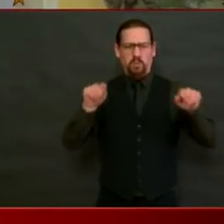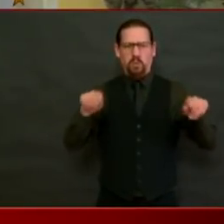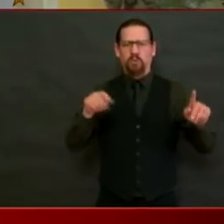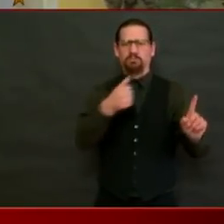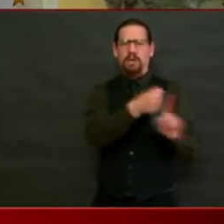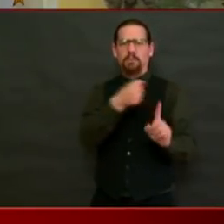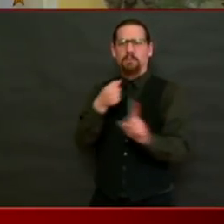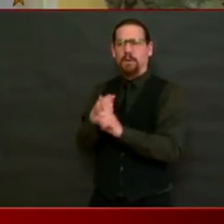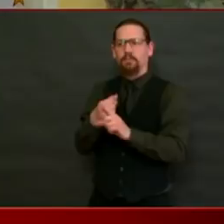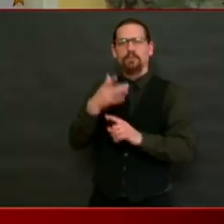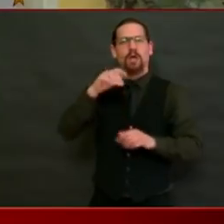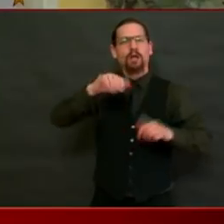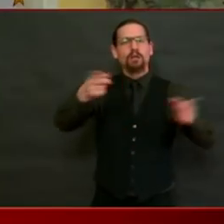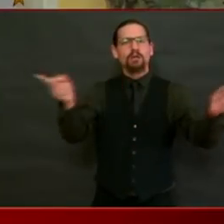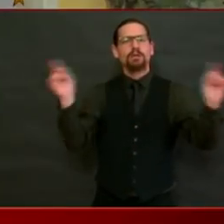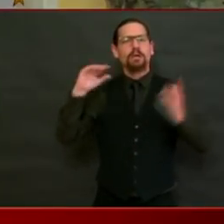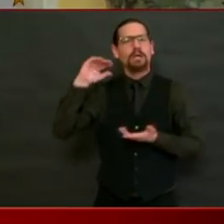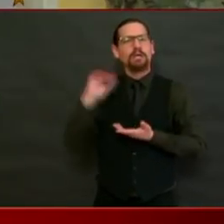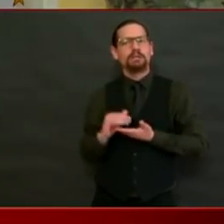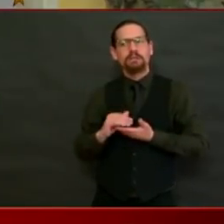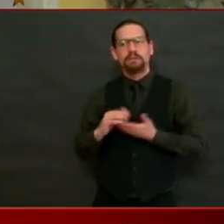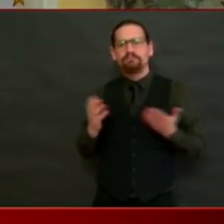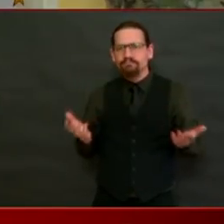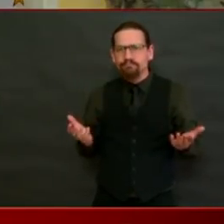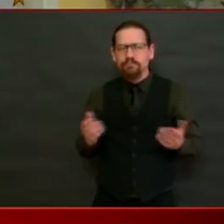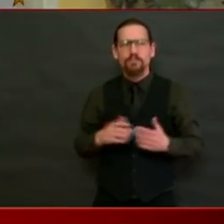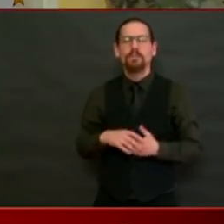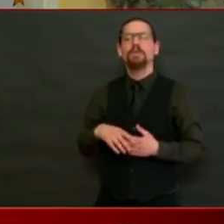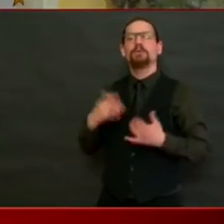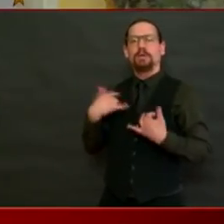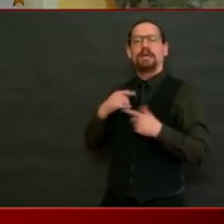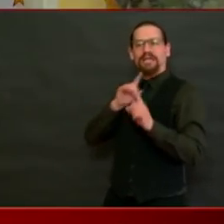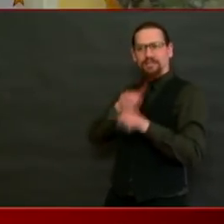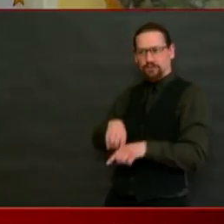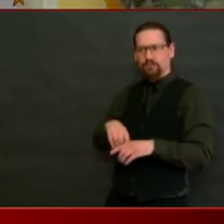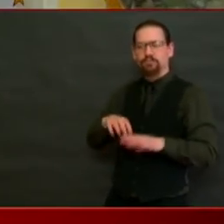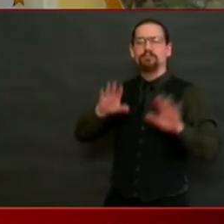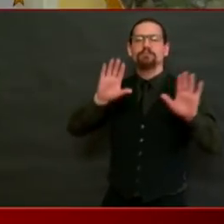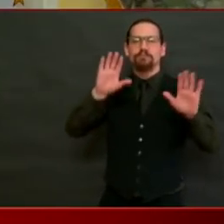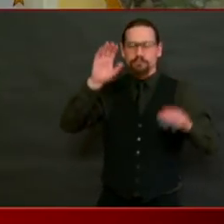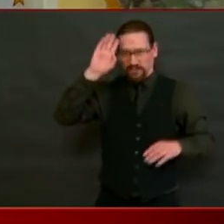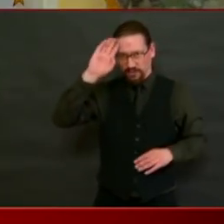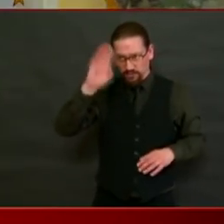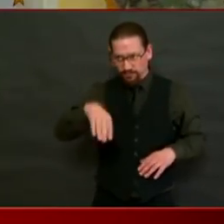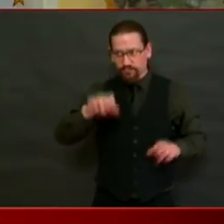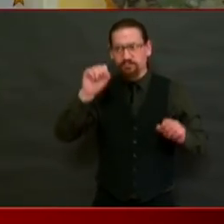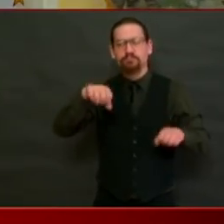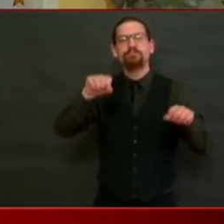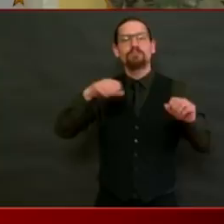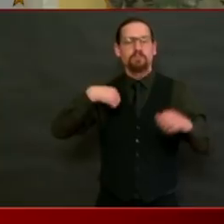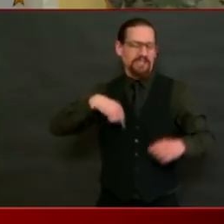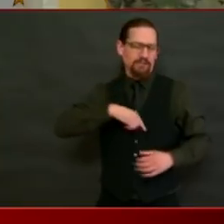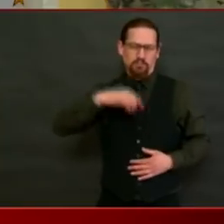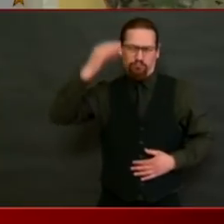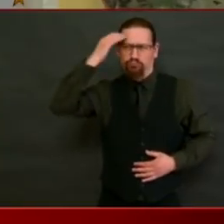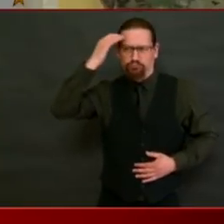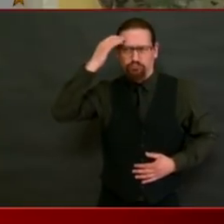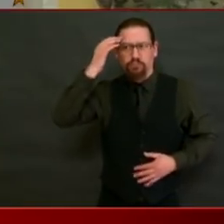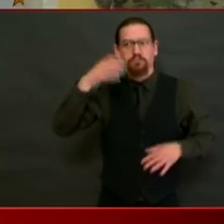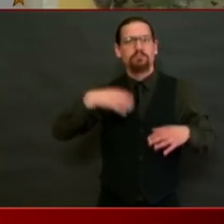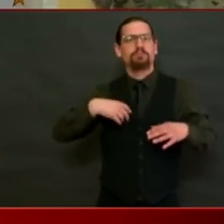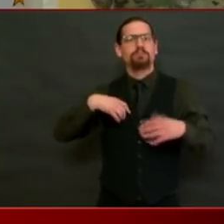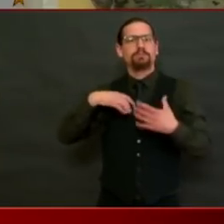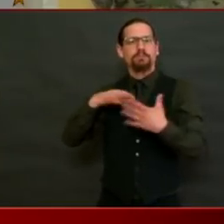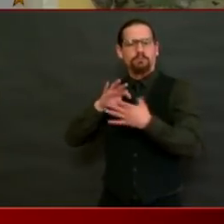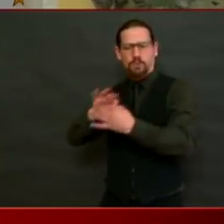homes want to know how much it is evident to us in our engagement with the staff at the nursing homes